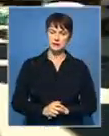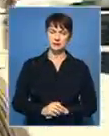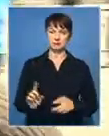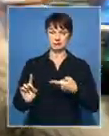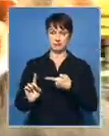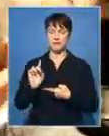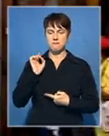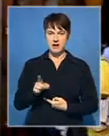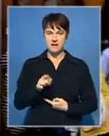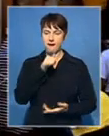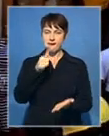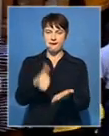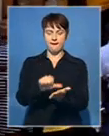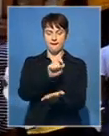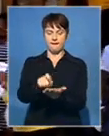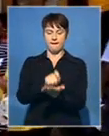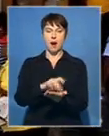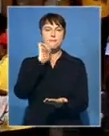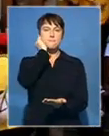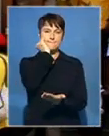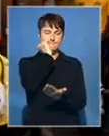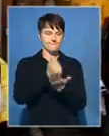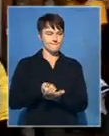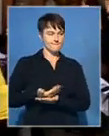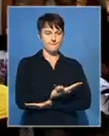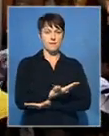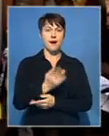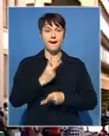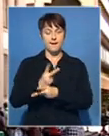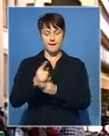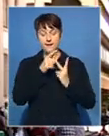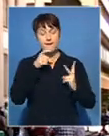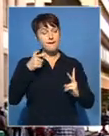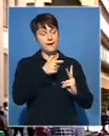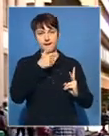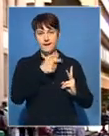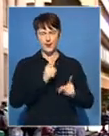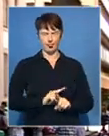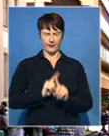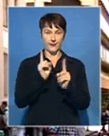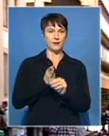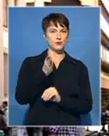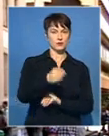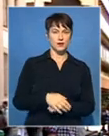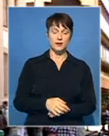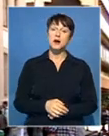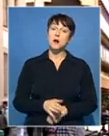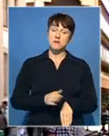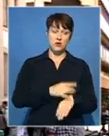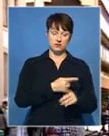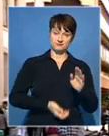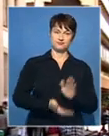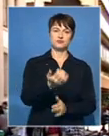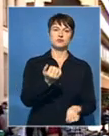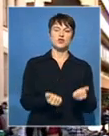unconditionally apologise to Kente in writing and never to make any racist comments to her in future. A criminal trial is still pending.